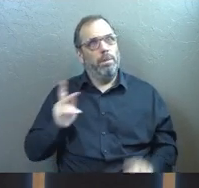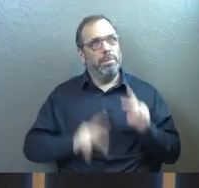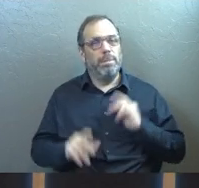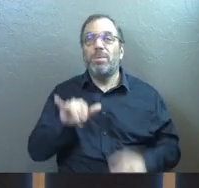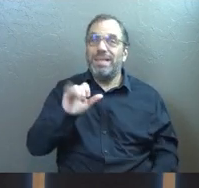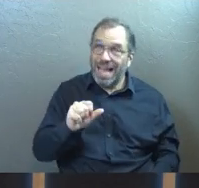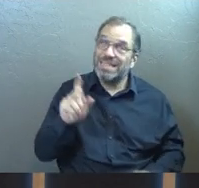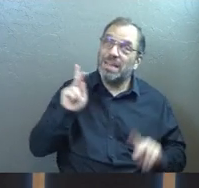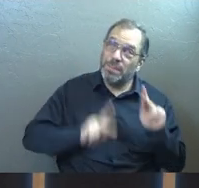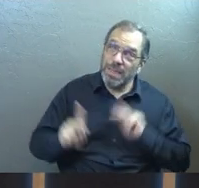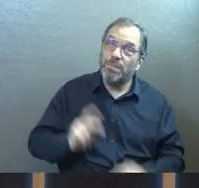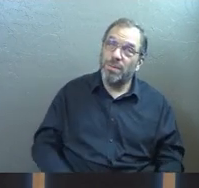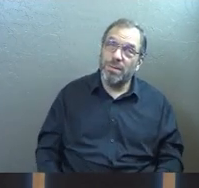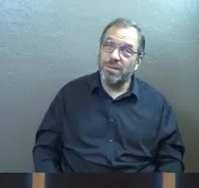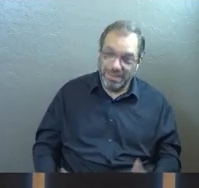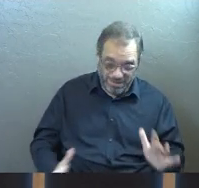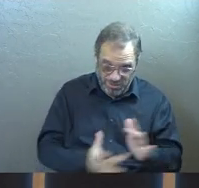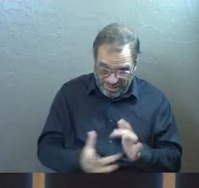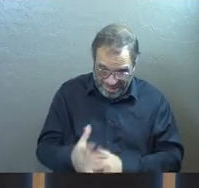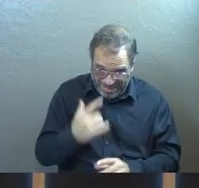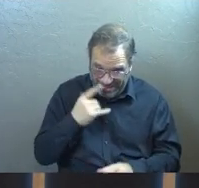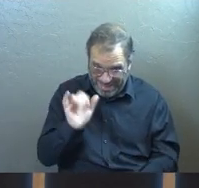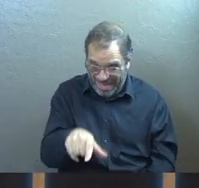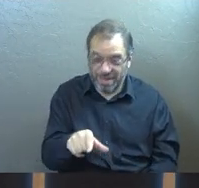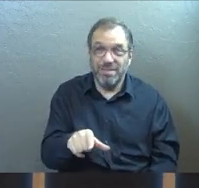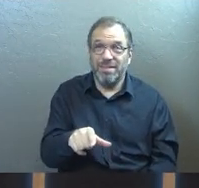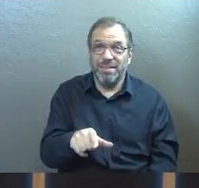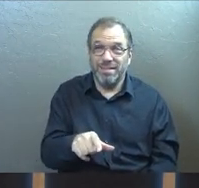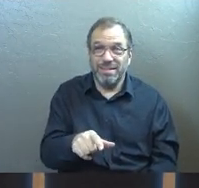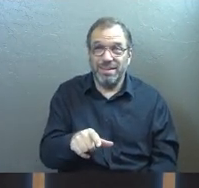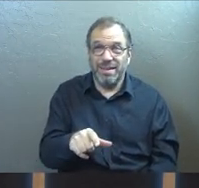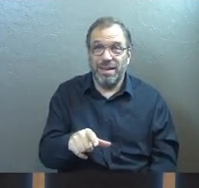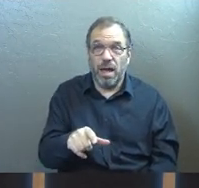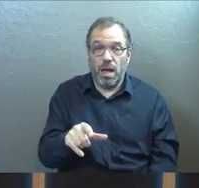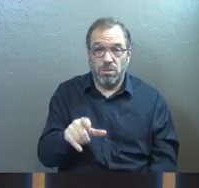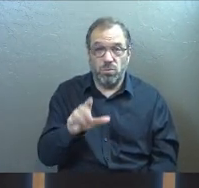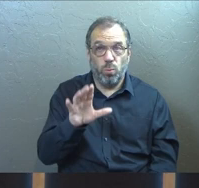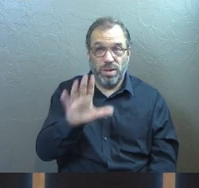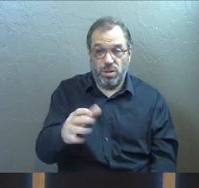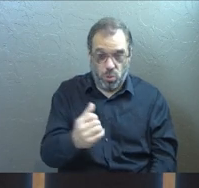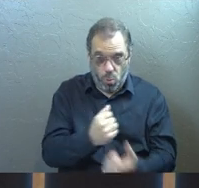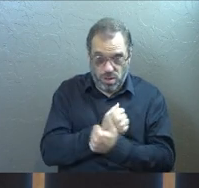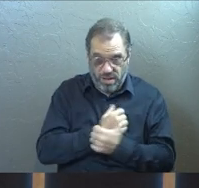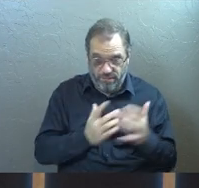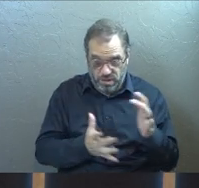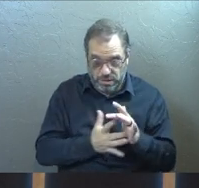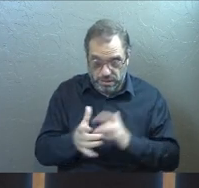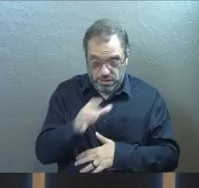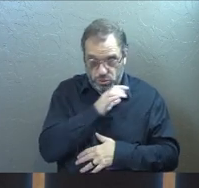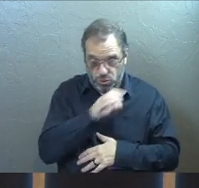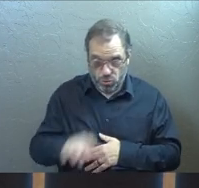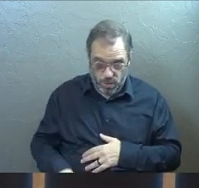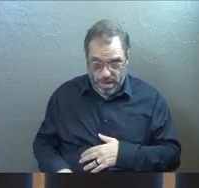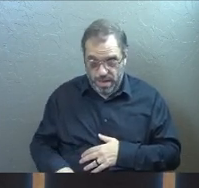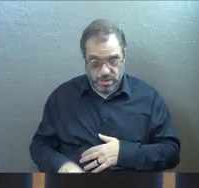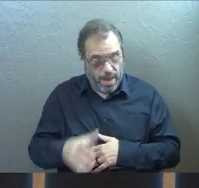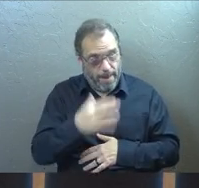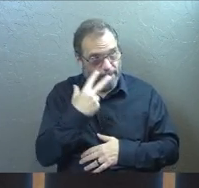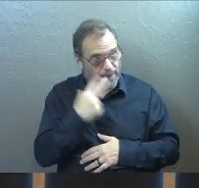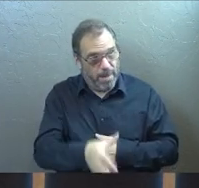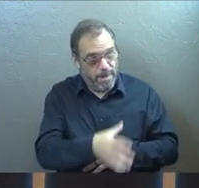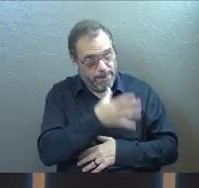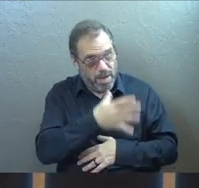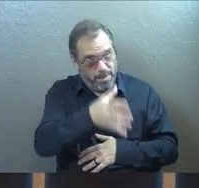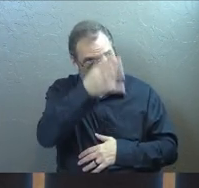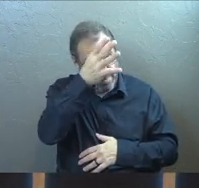Yes, people. Jesus even says that. He's like, compared to the love that you have for Jesus Christ, when you look at your mother and